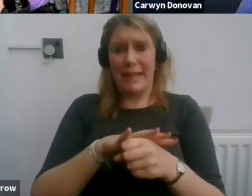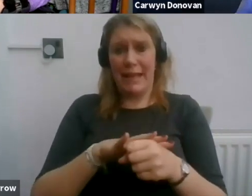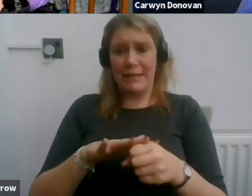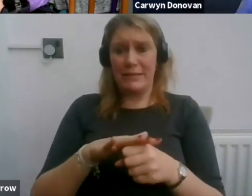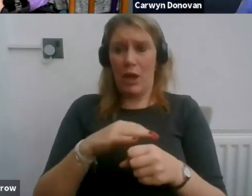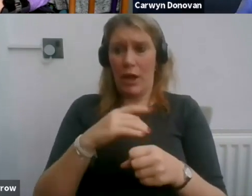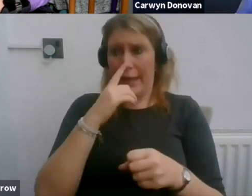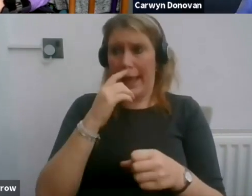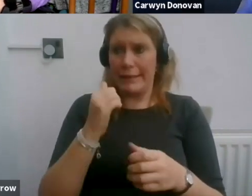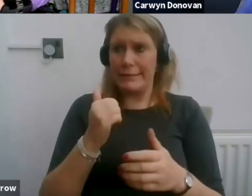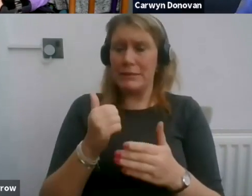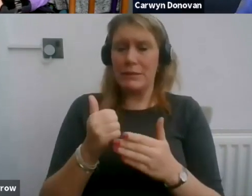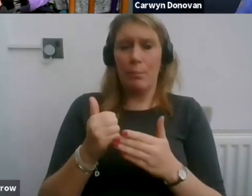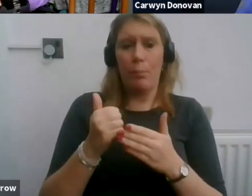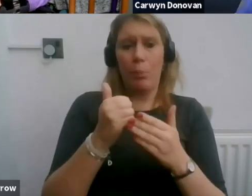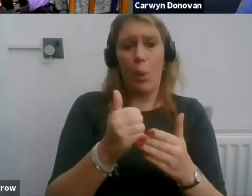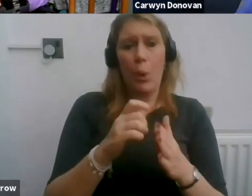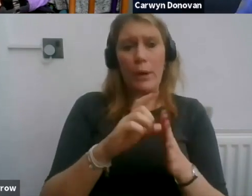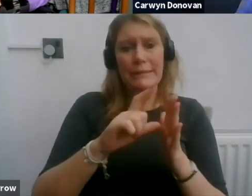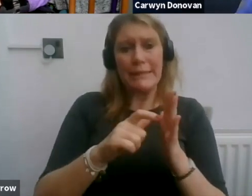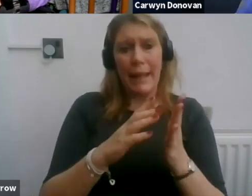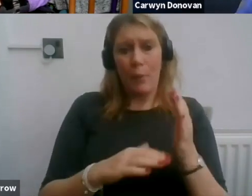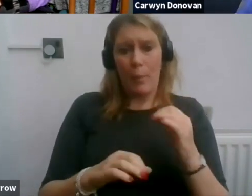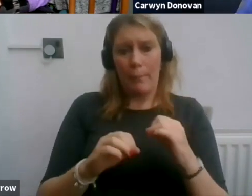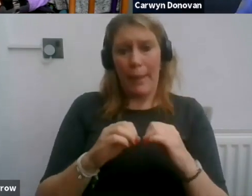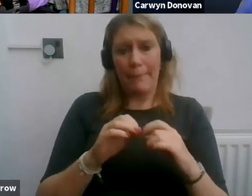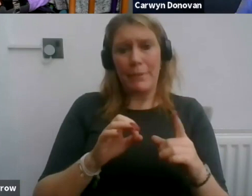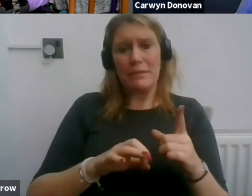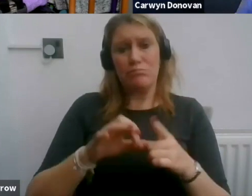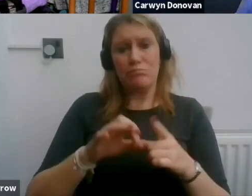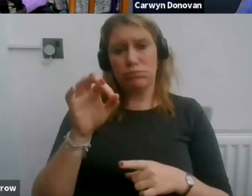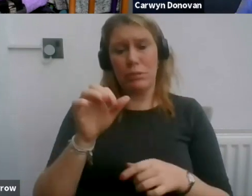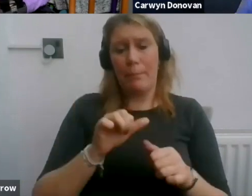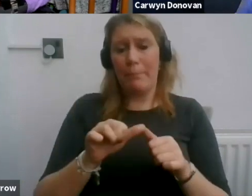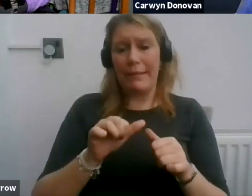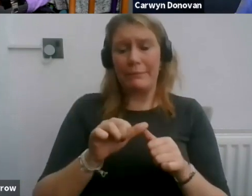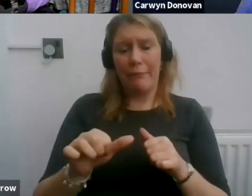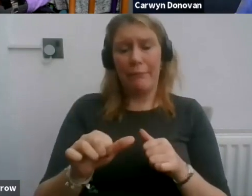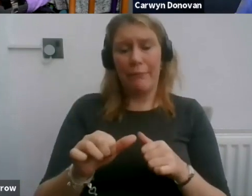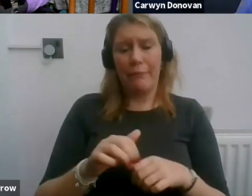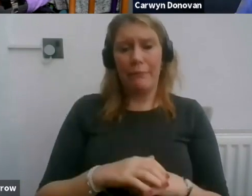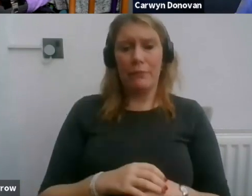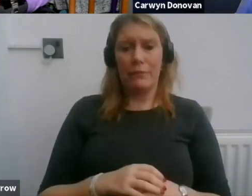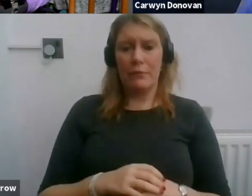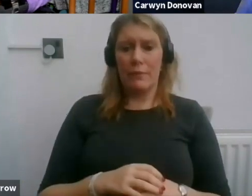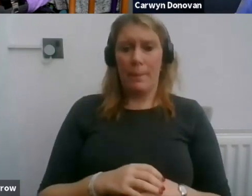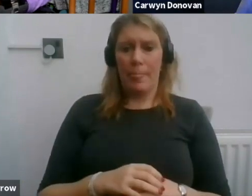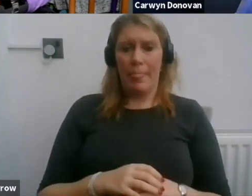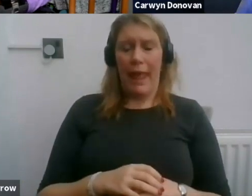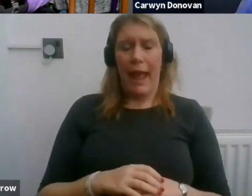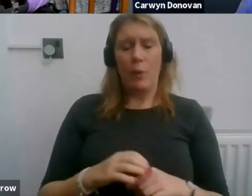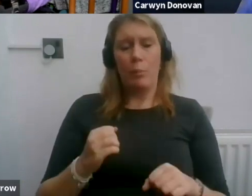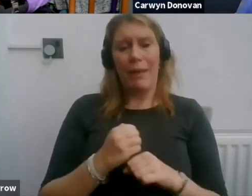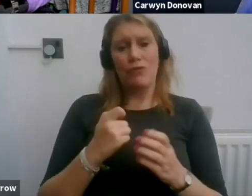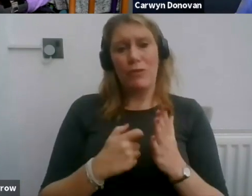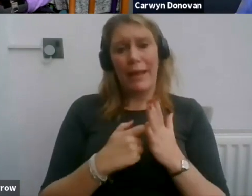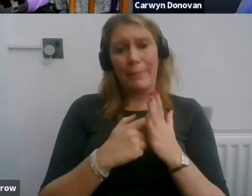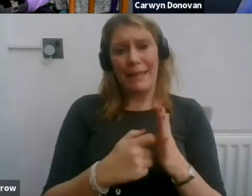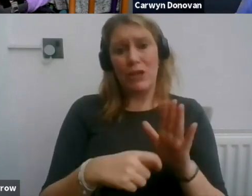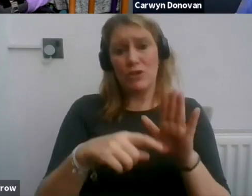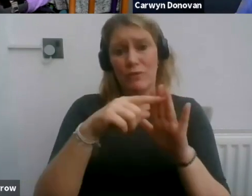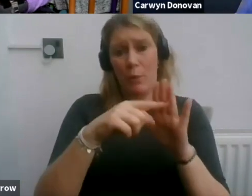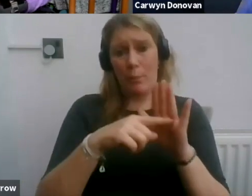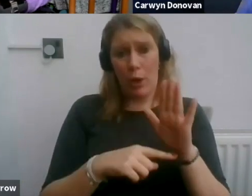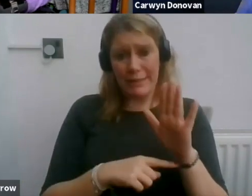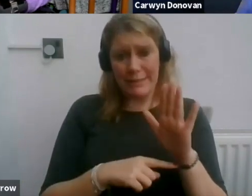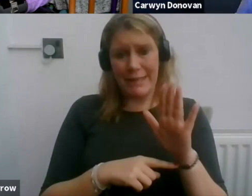disabled members. And it helps to develop policies and procedures, making recommendations to the union's